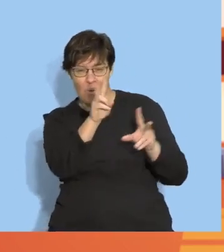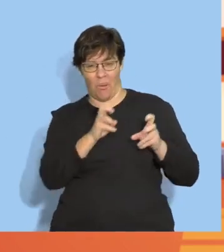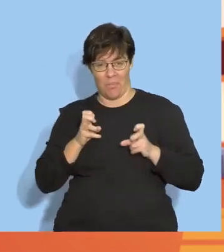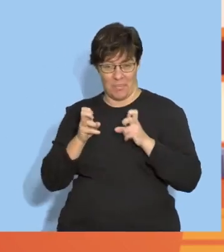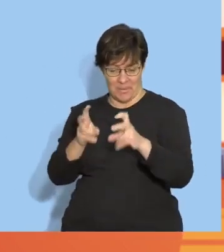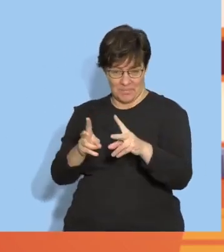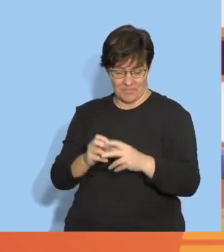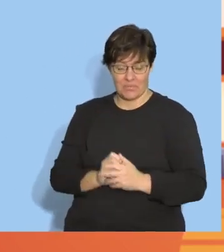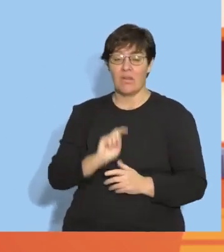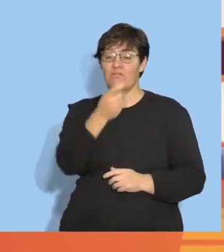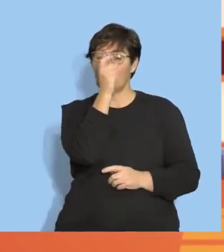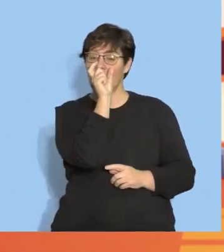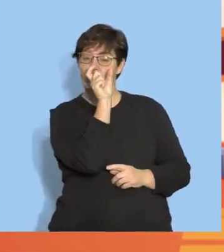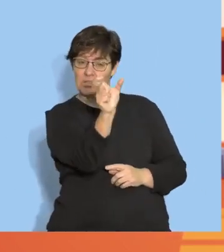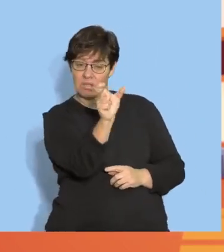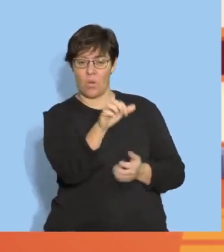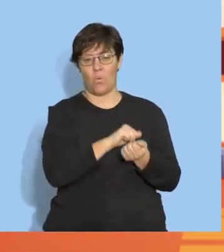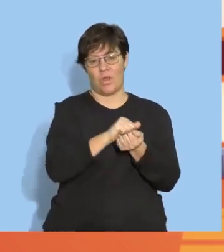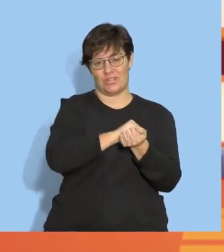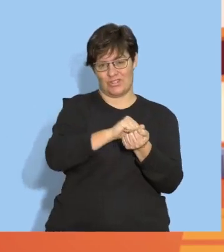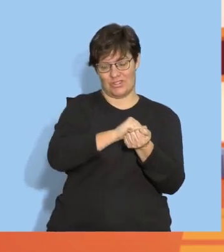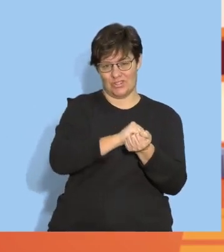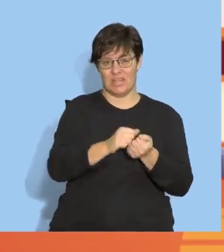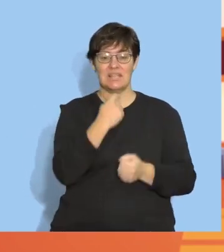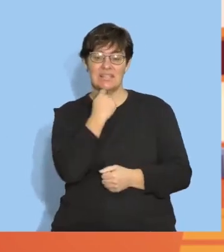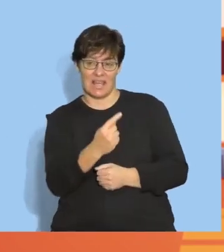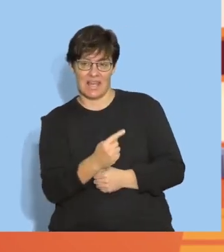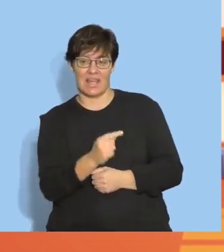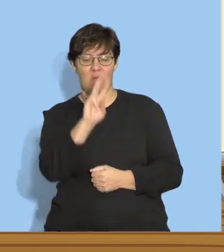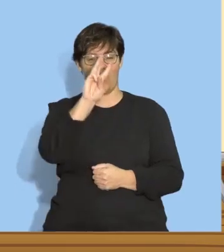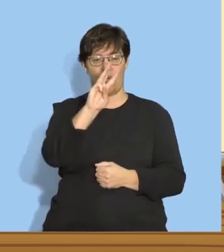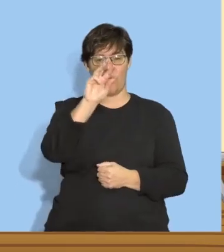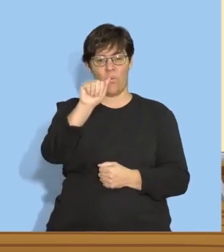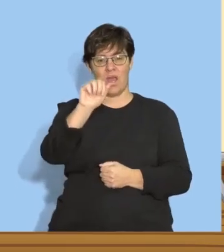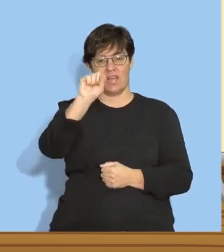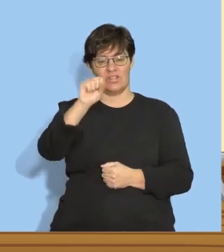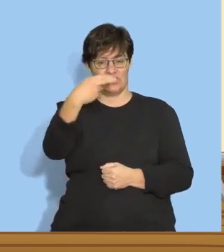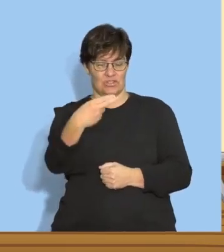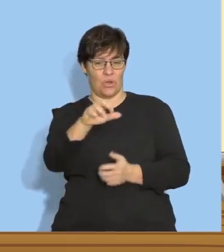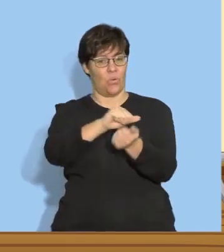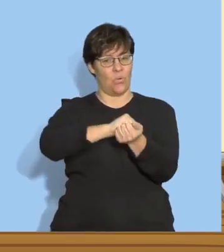you hear. The first word is wash. Say wash.